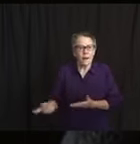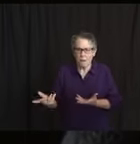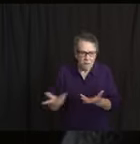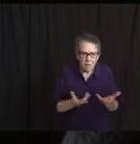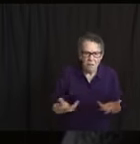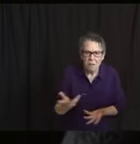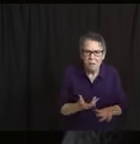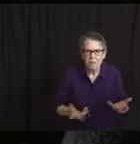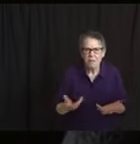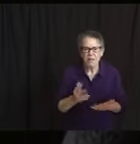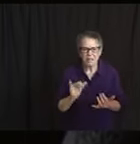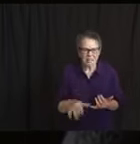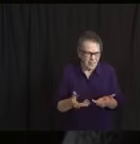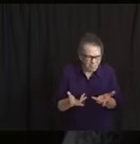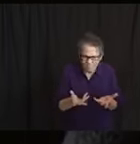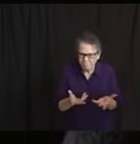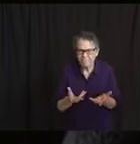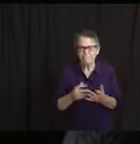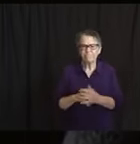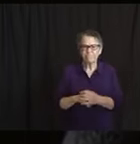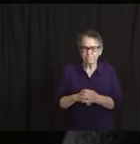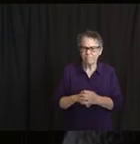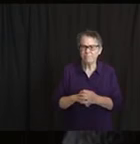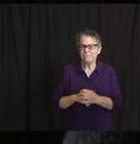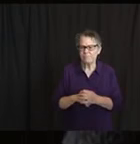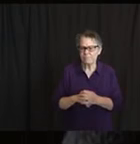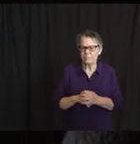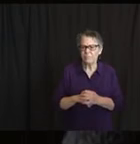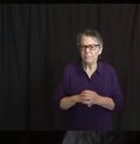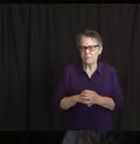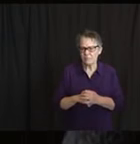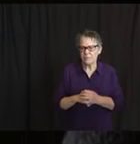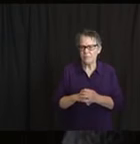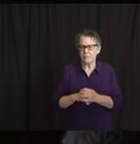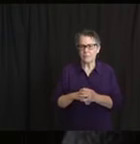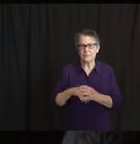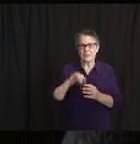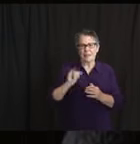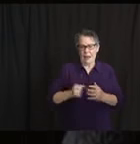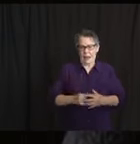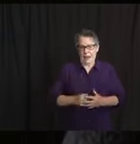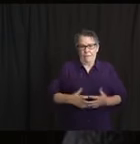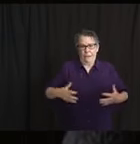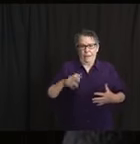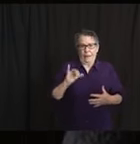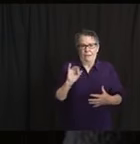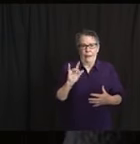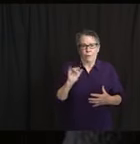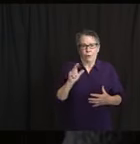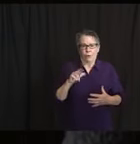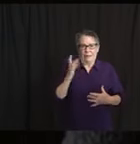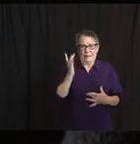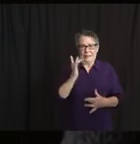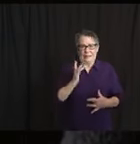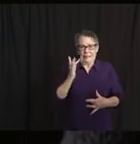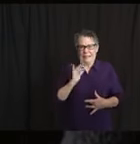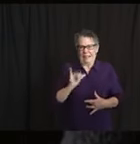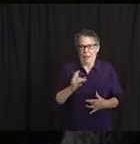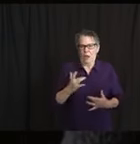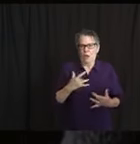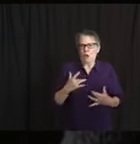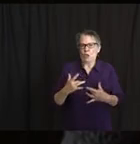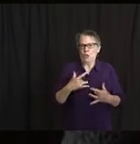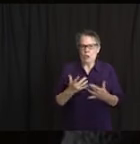MIS-C is really something that we're very concerned about. And again, you know, we're still trying to